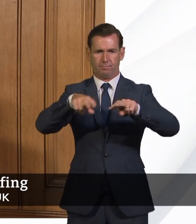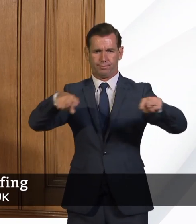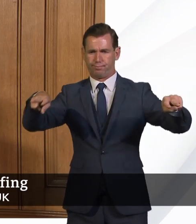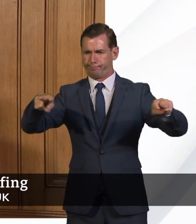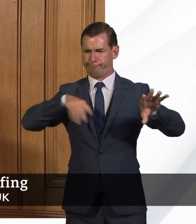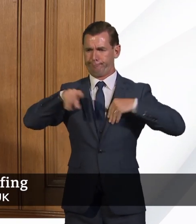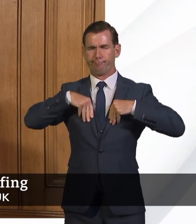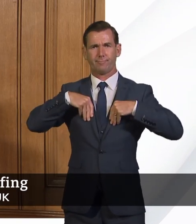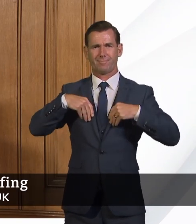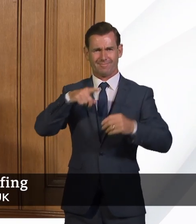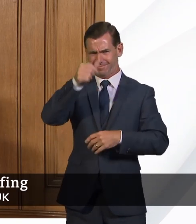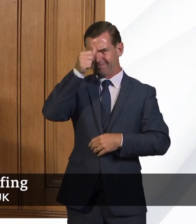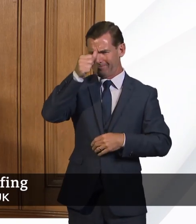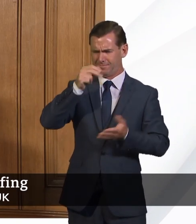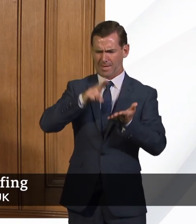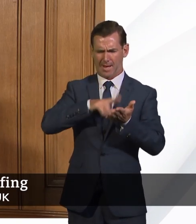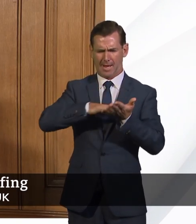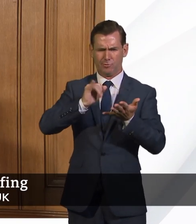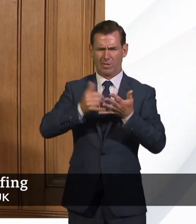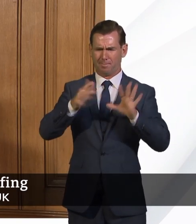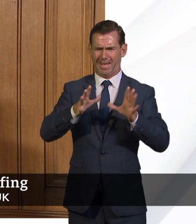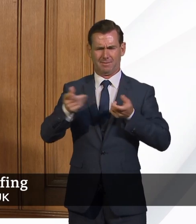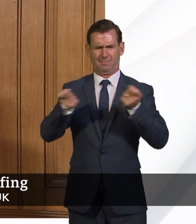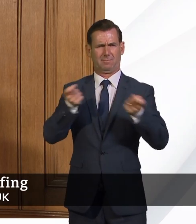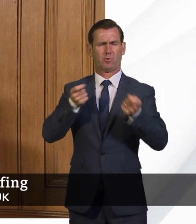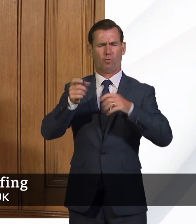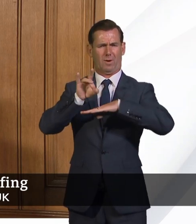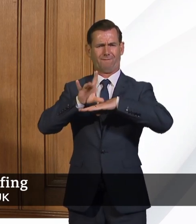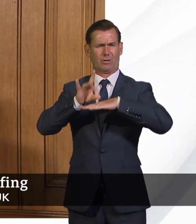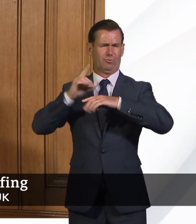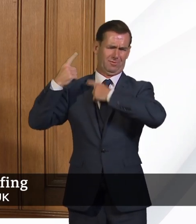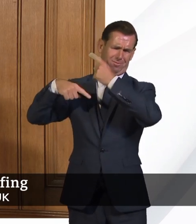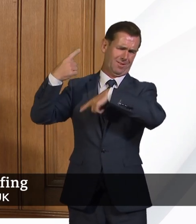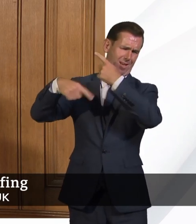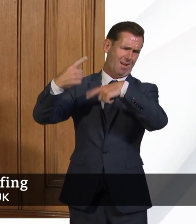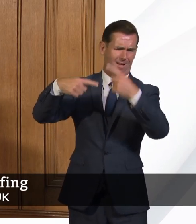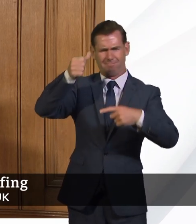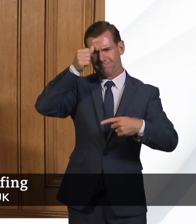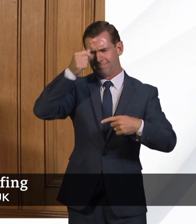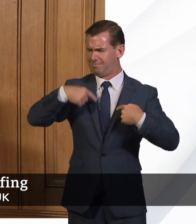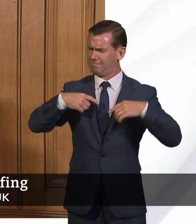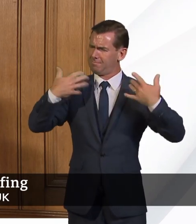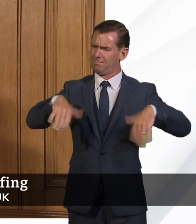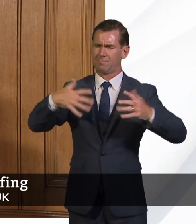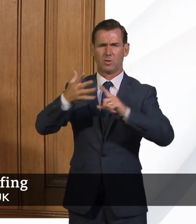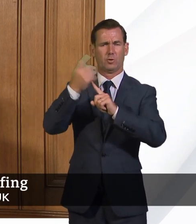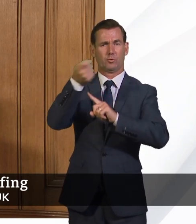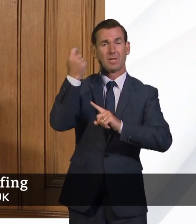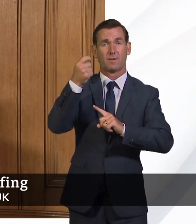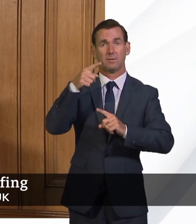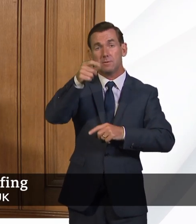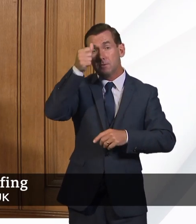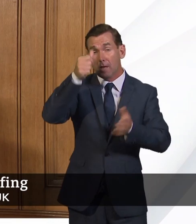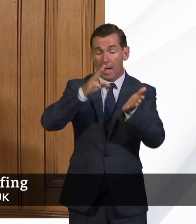NHS and hospitals are well used to. We've been managing infection control for many, many years. We've had great success in things like